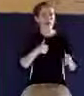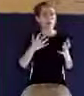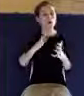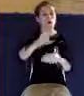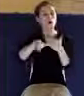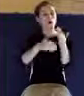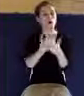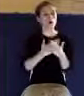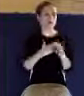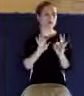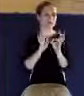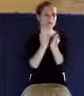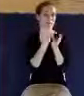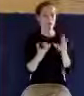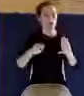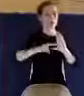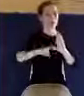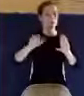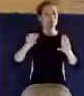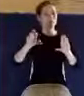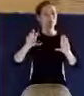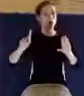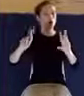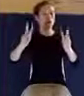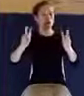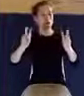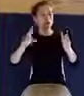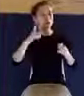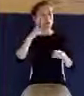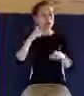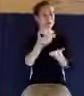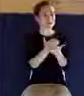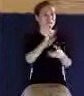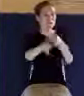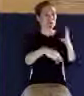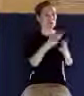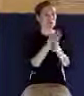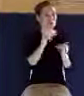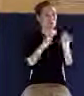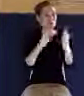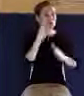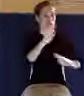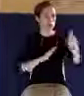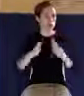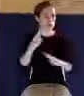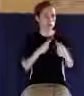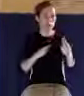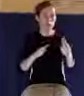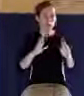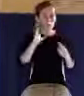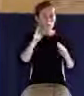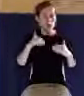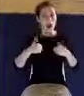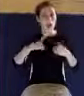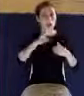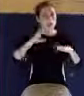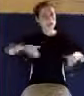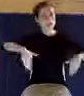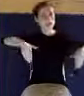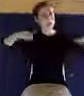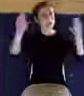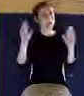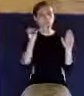because this world is in trouble. There's a flood of judgment coming, beloved. I want them all on board the ark.